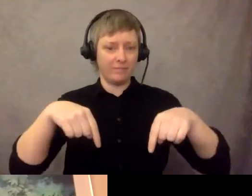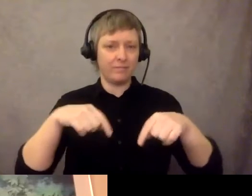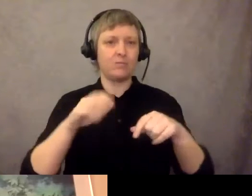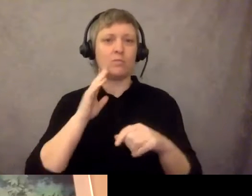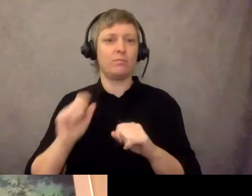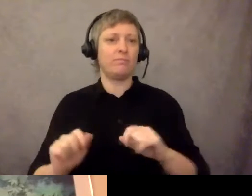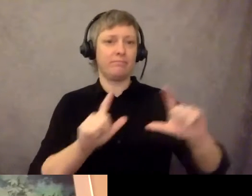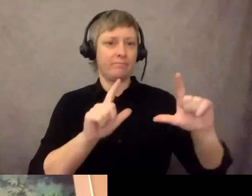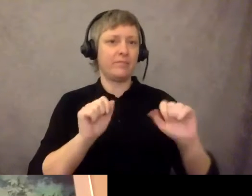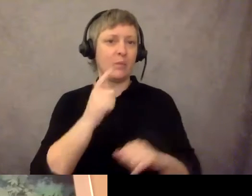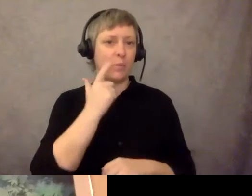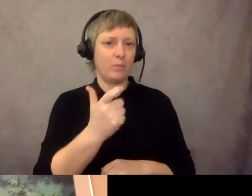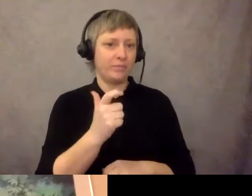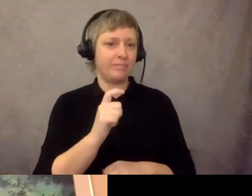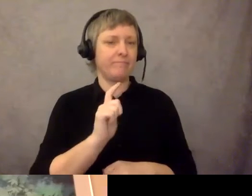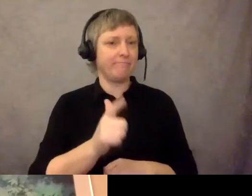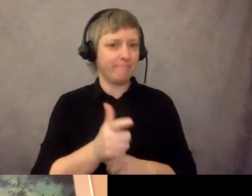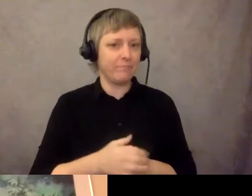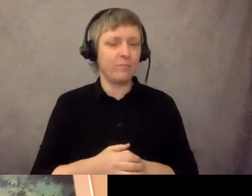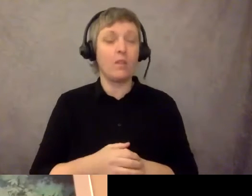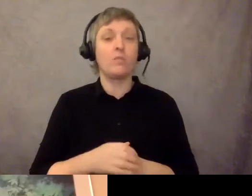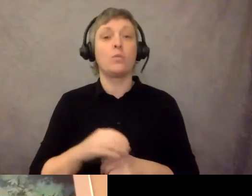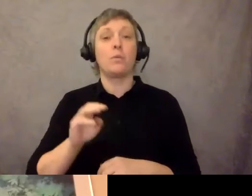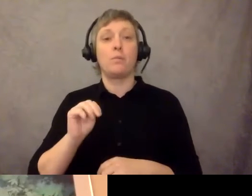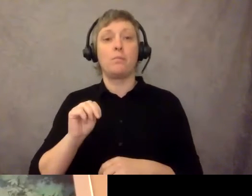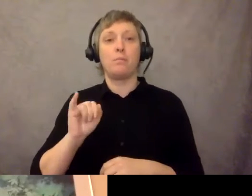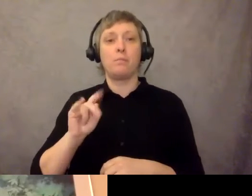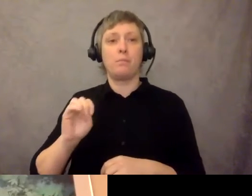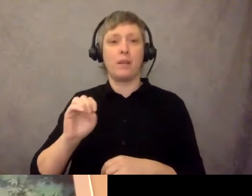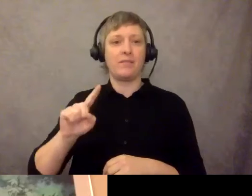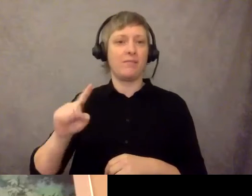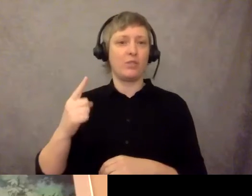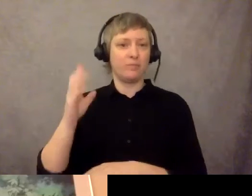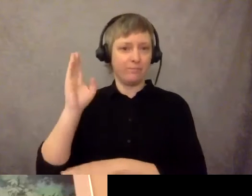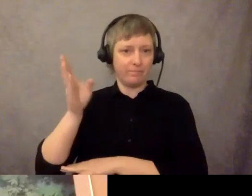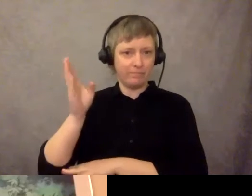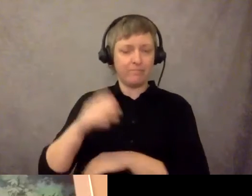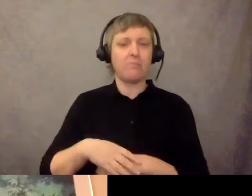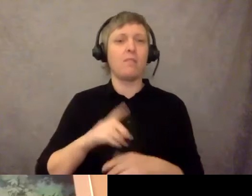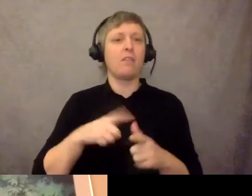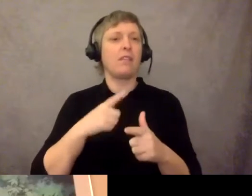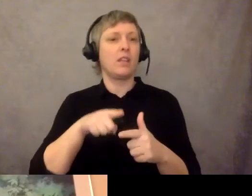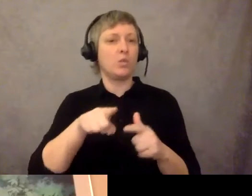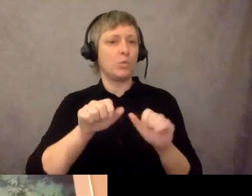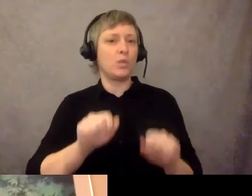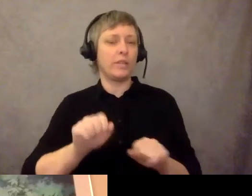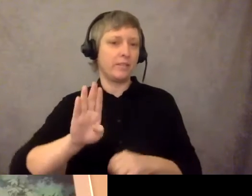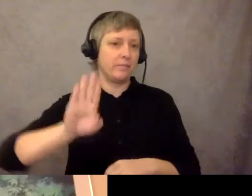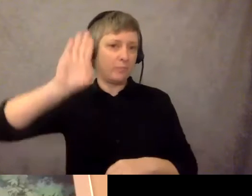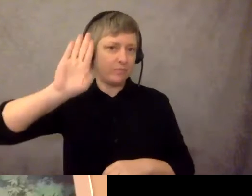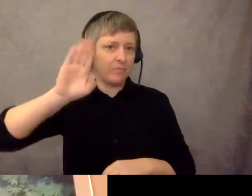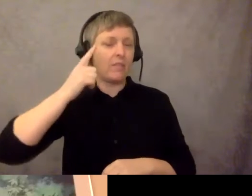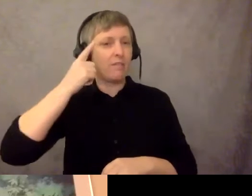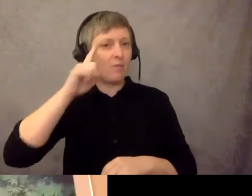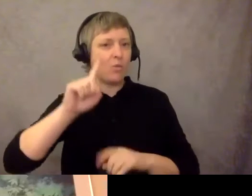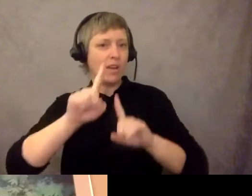hand after Mike is finished or drop a question in the chat for us and we'll try to answer